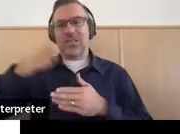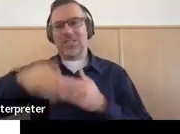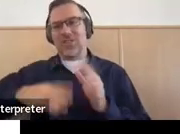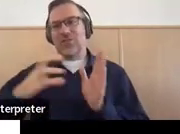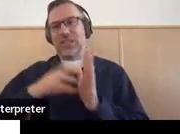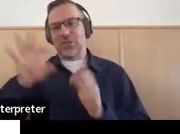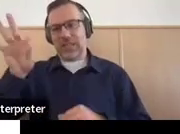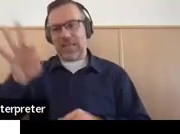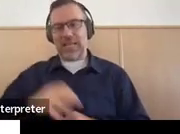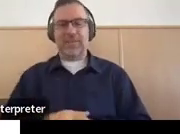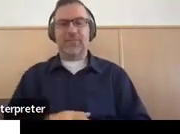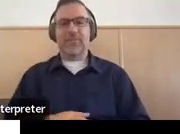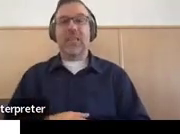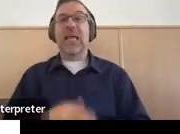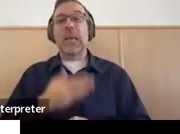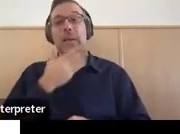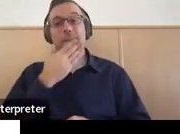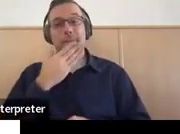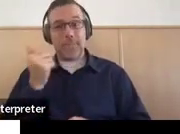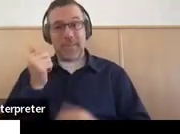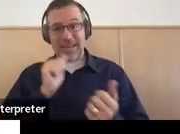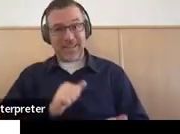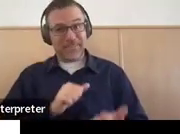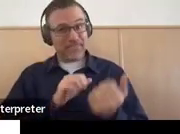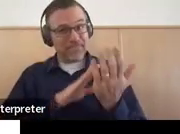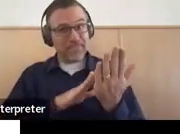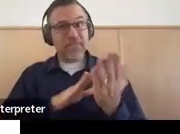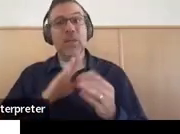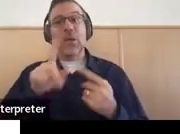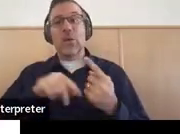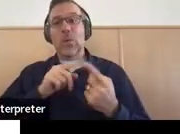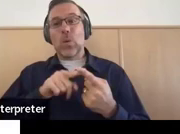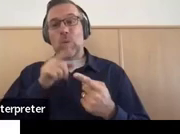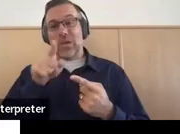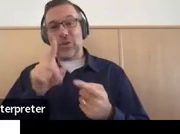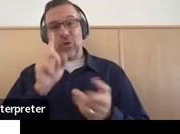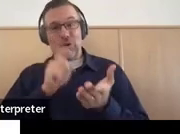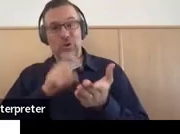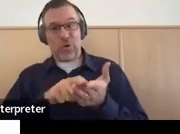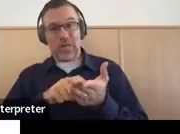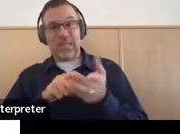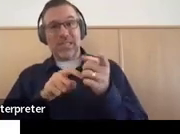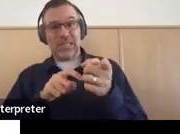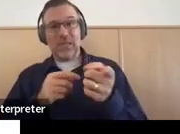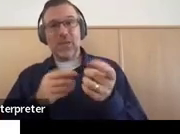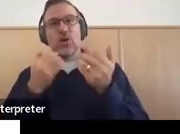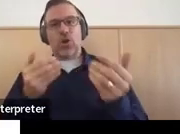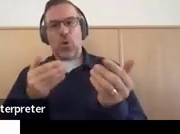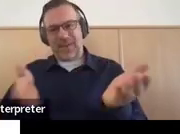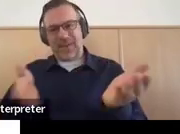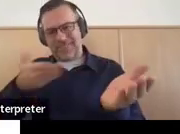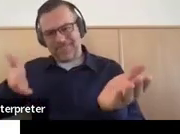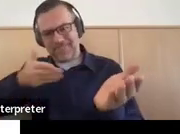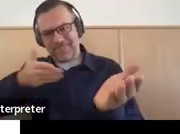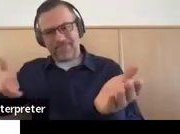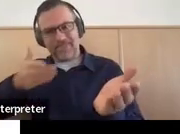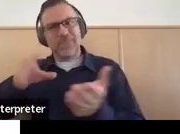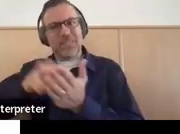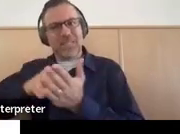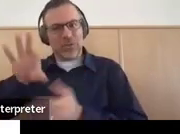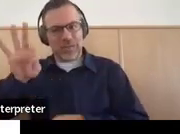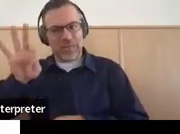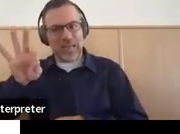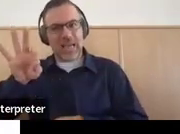Best practice would be when you get to this, you turn to the transition plan in section 9, and that